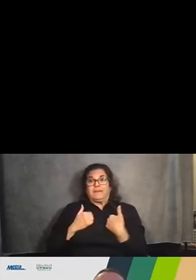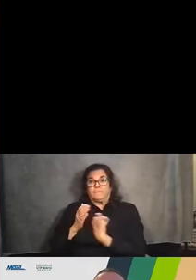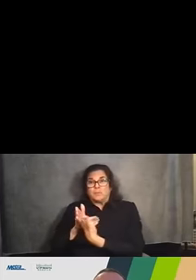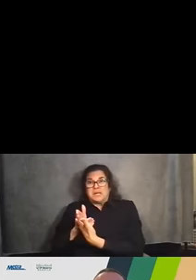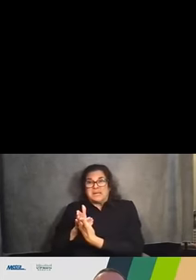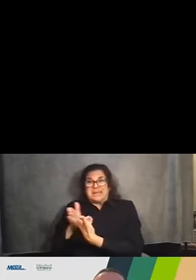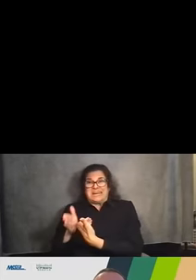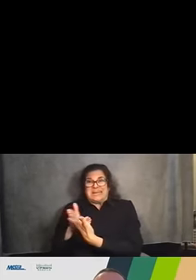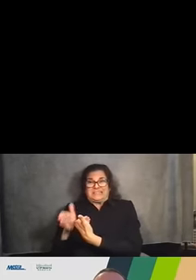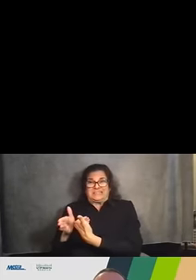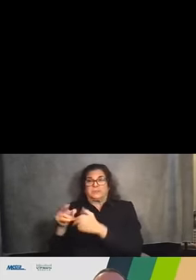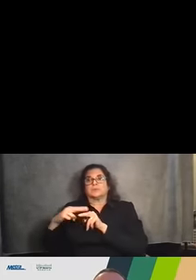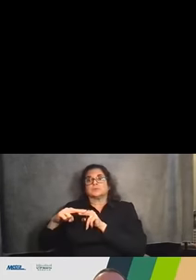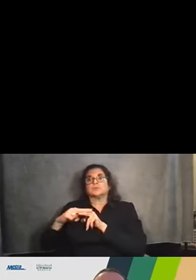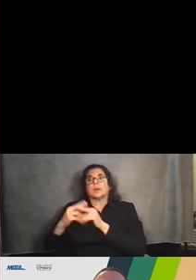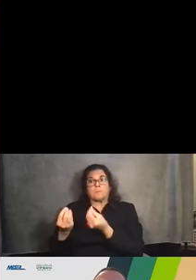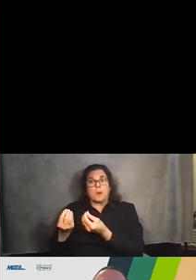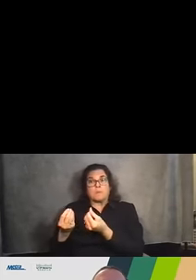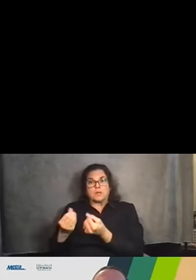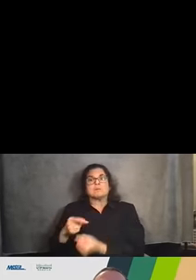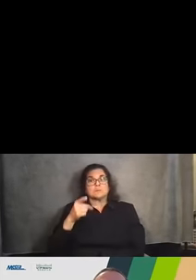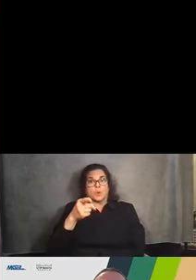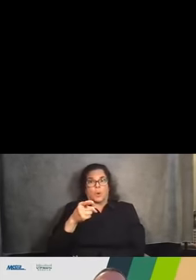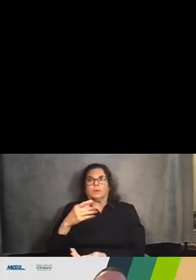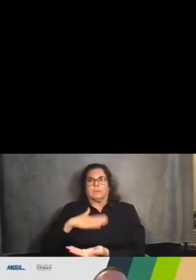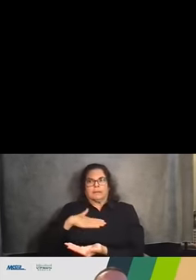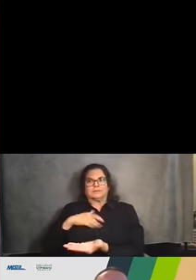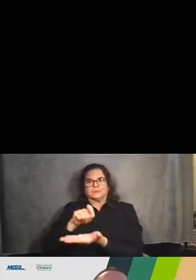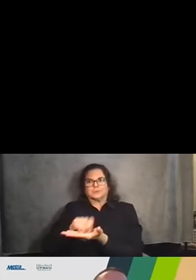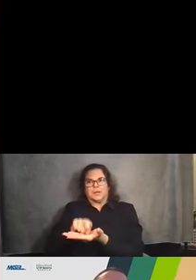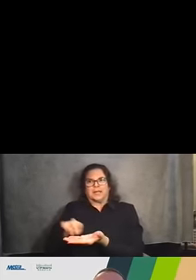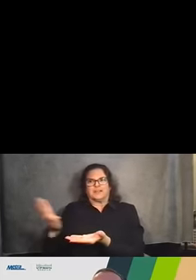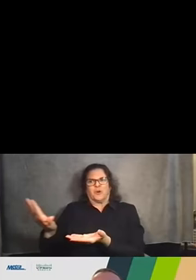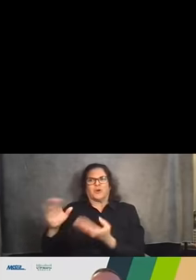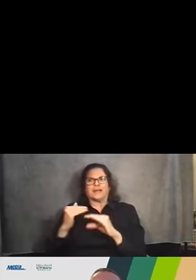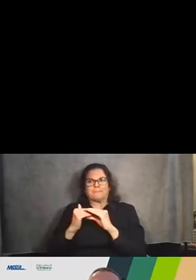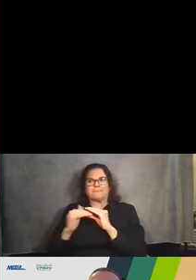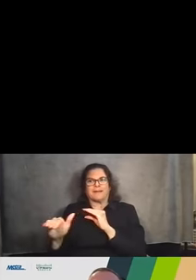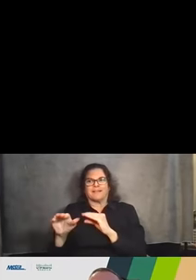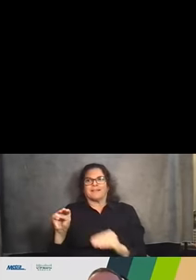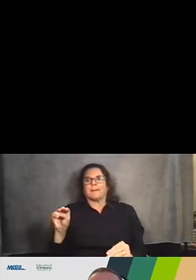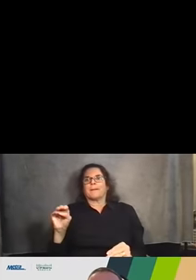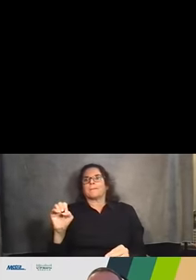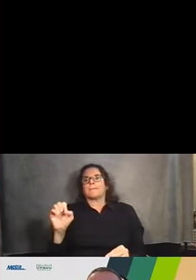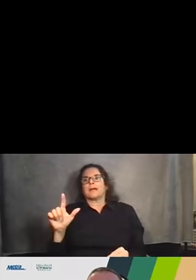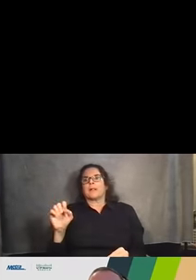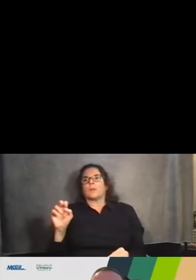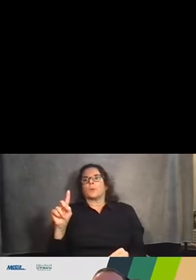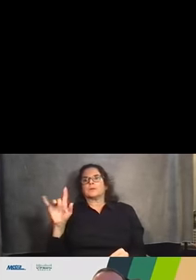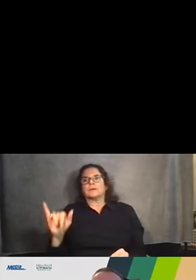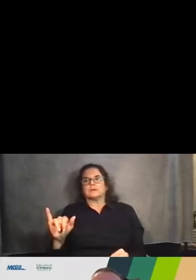So we'll give you a second to jot down melodies email, but it'll also be provided later in the meeting.